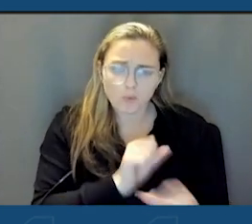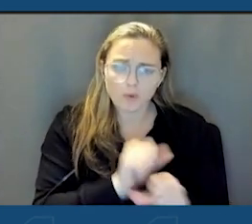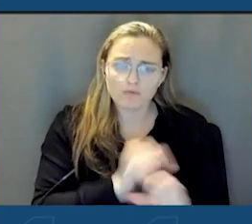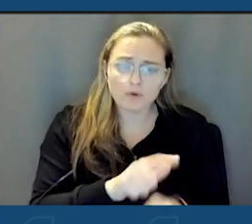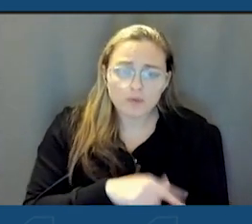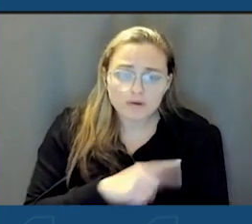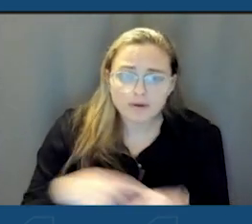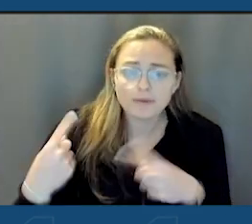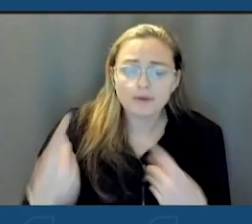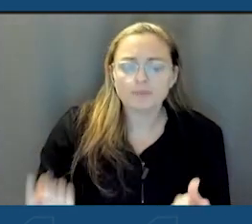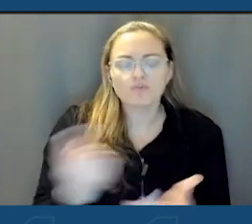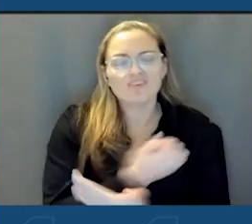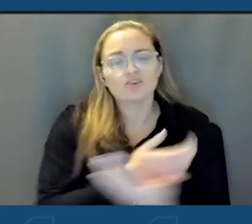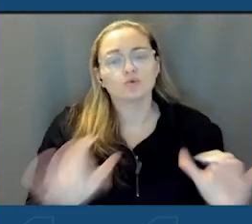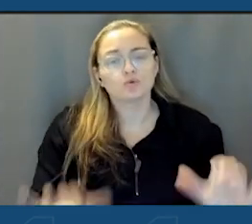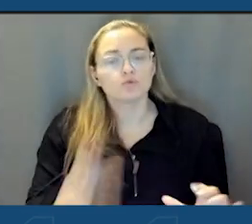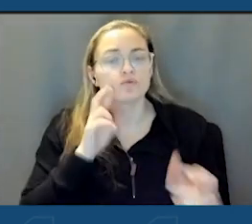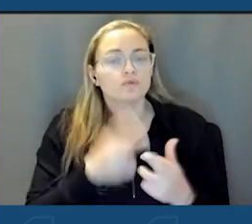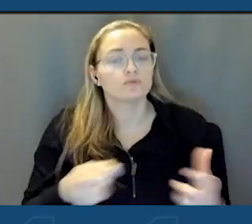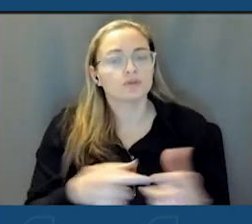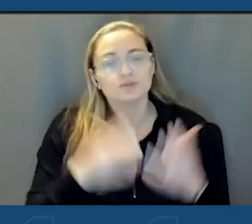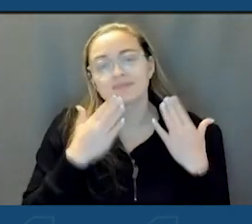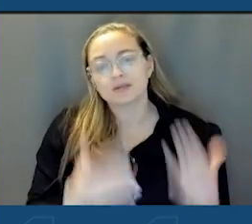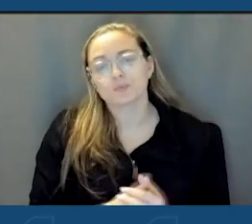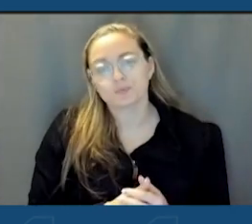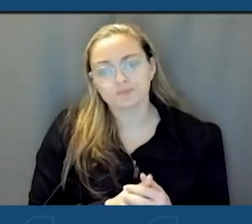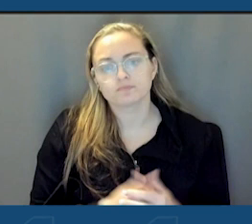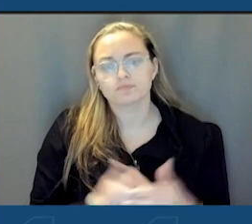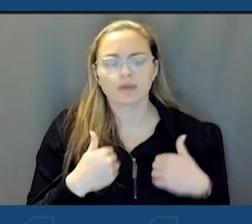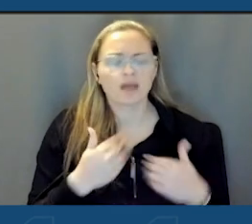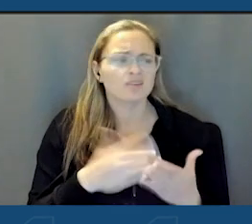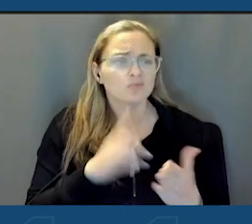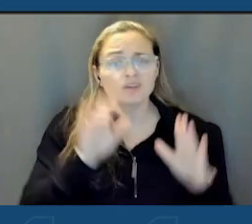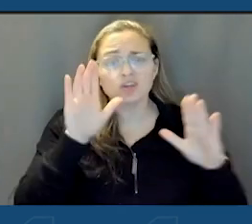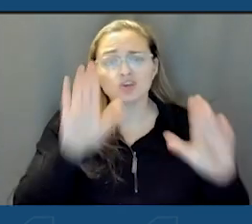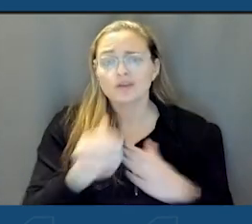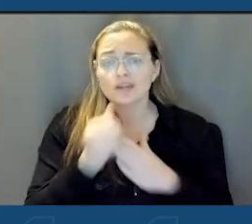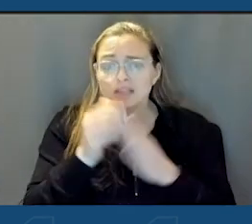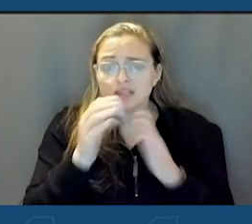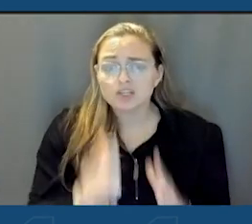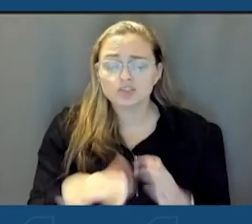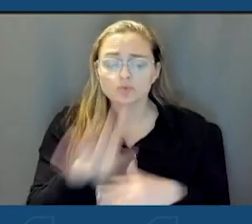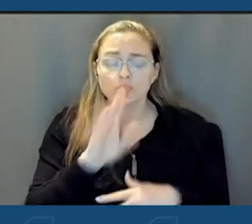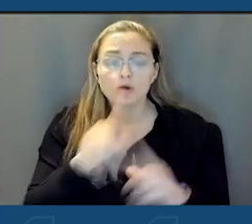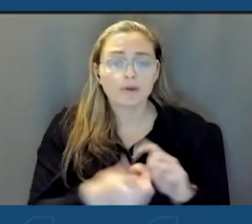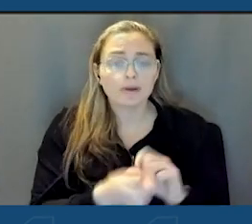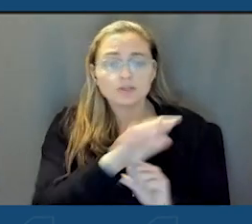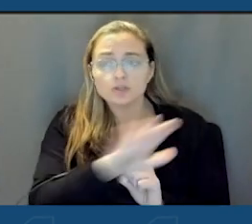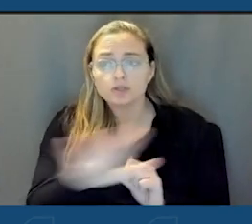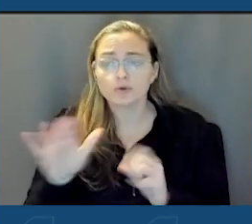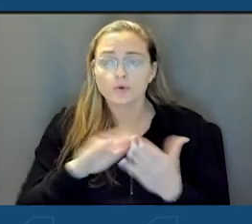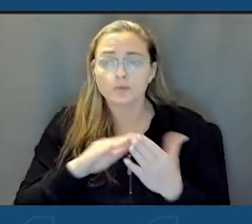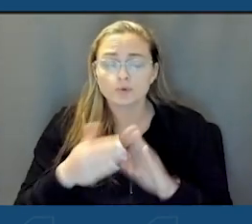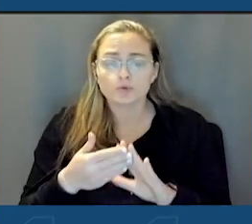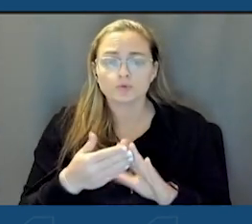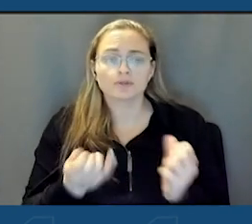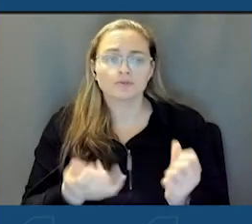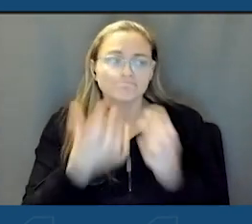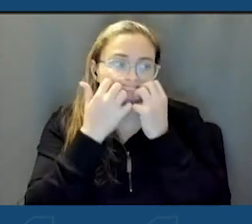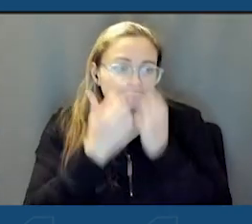for what you do for the region. So thank you. We have some great leaders here and I'll be talking about each of their communities with a lot of affection.